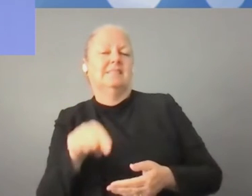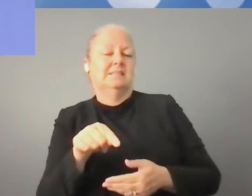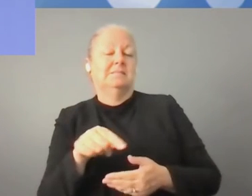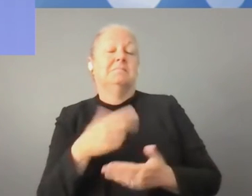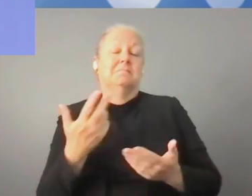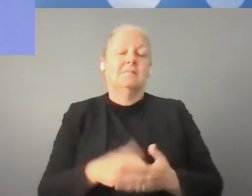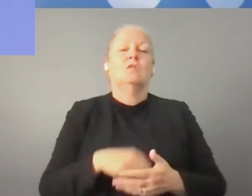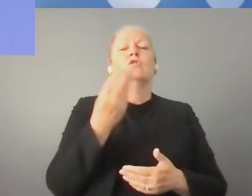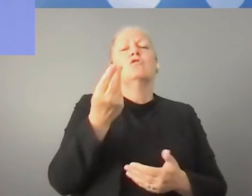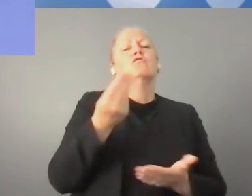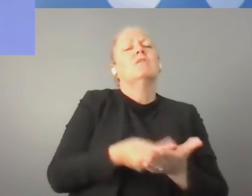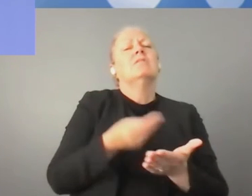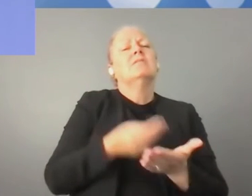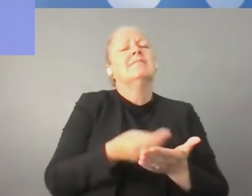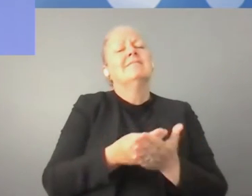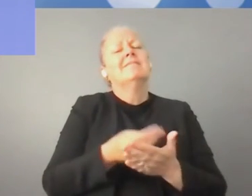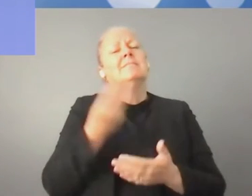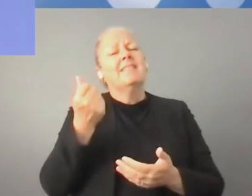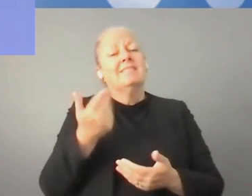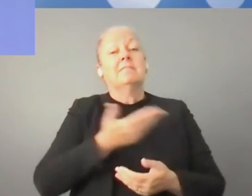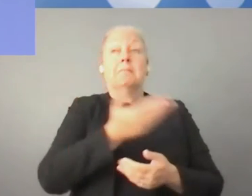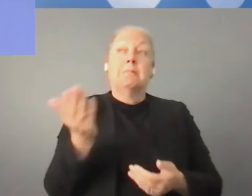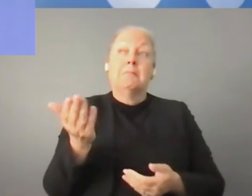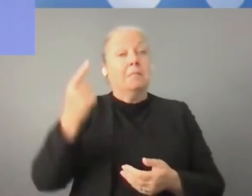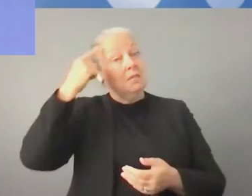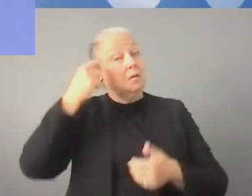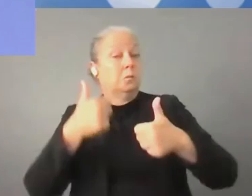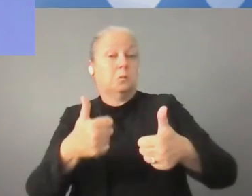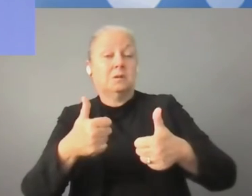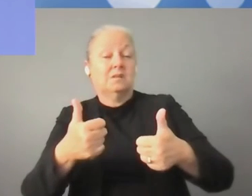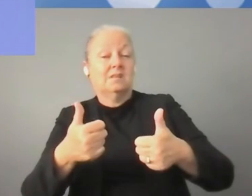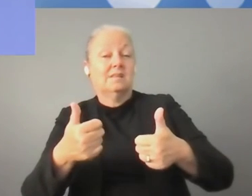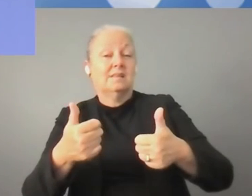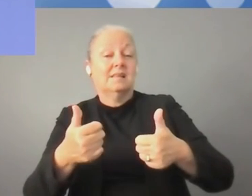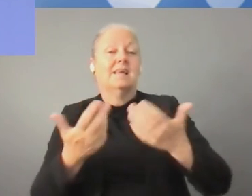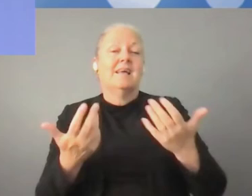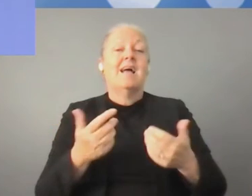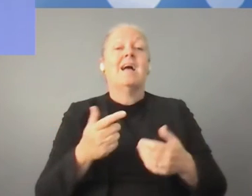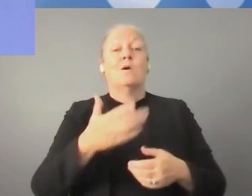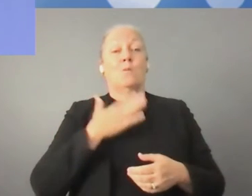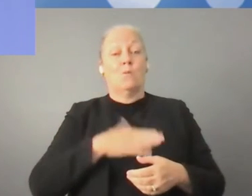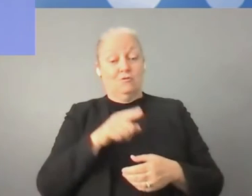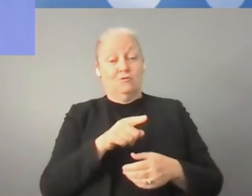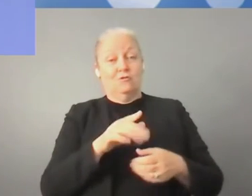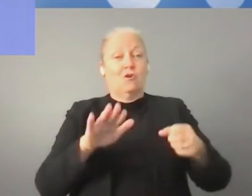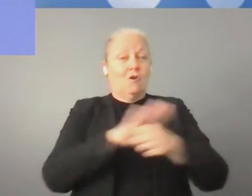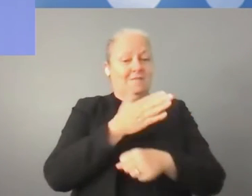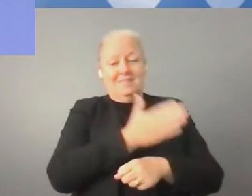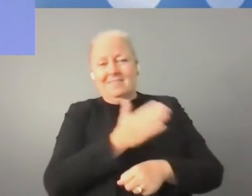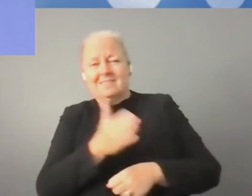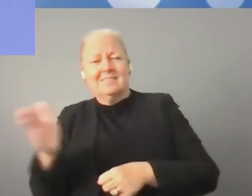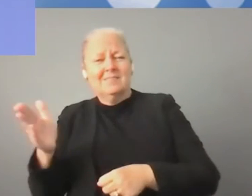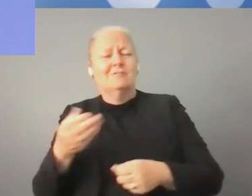been mentioned here. Everyone likes them. I don't think we can cover everything with grants. And public investment, again,